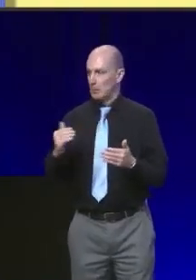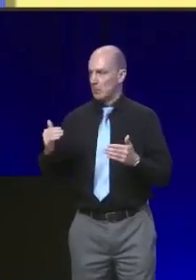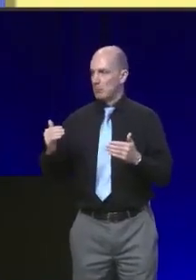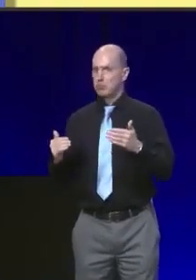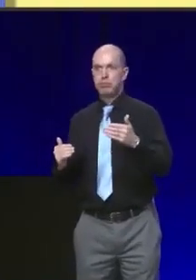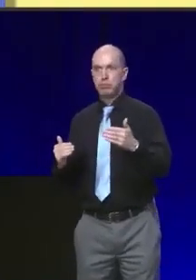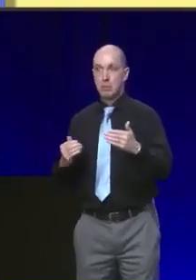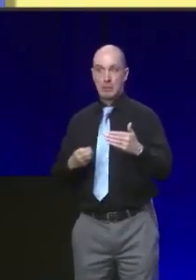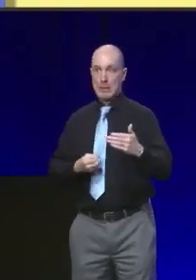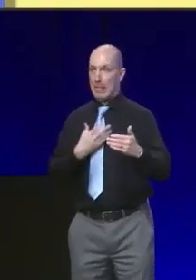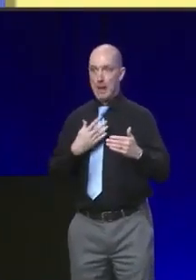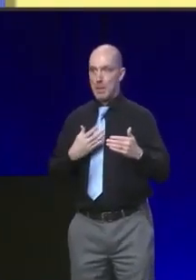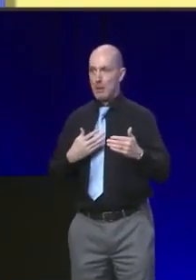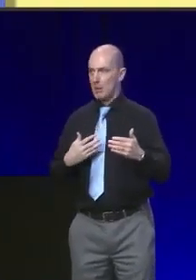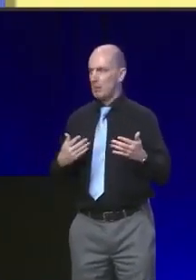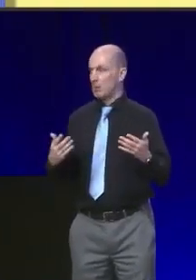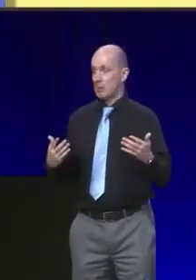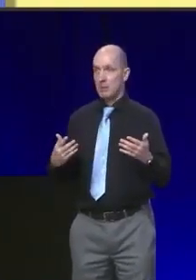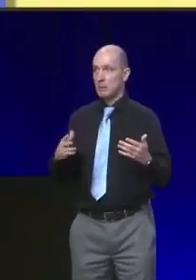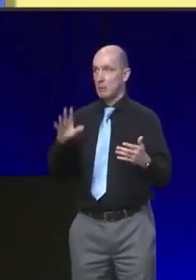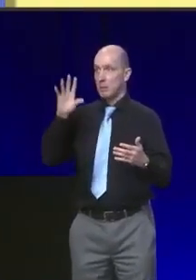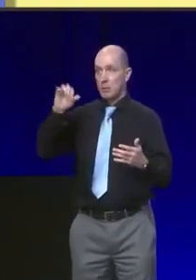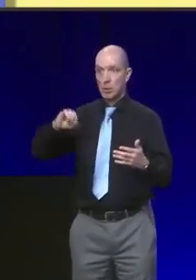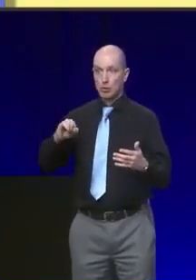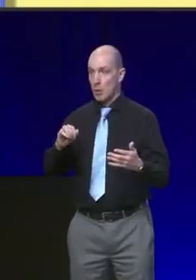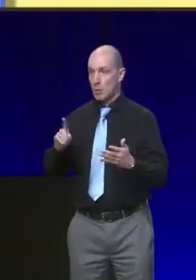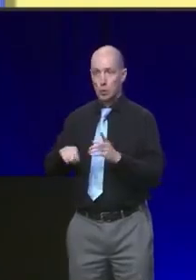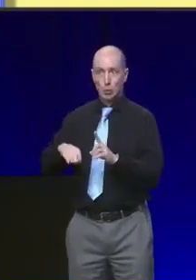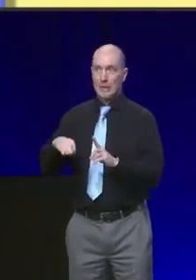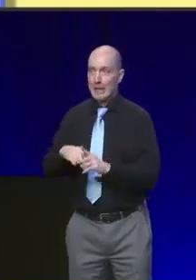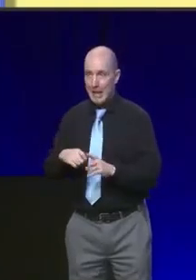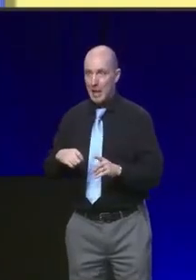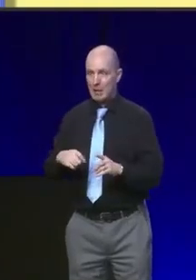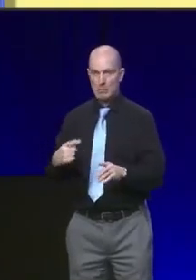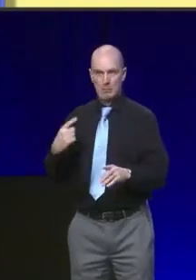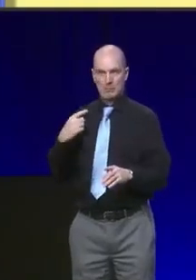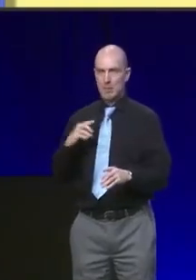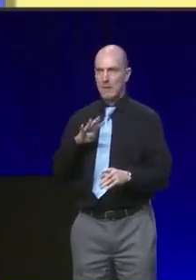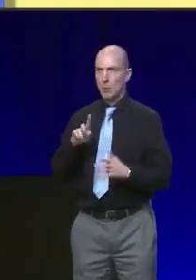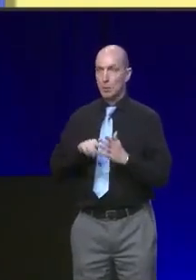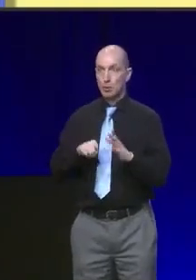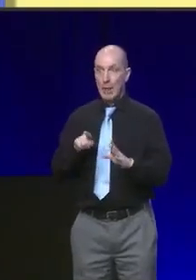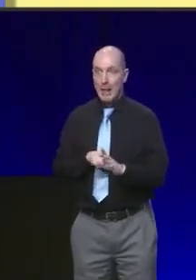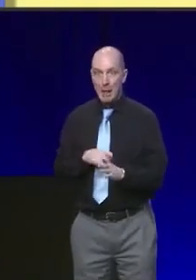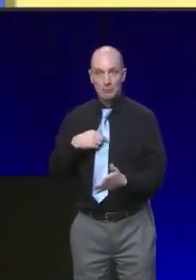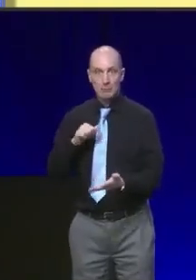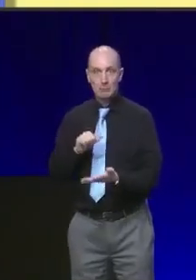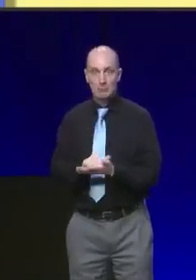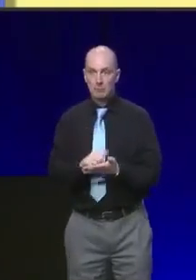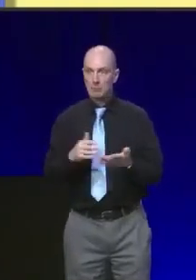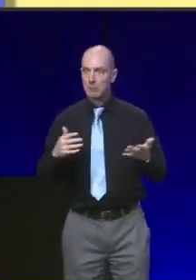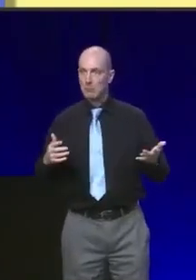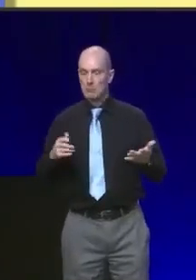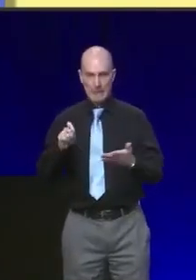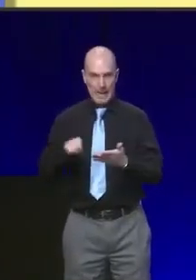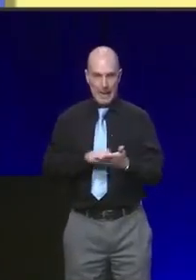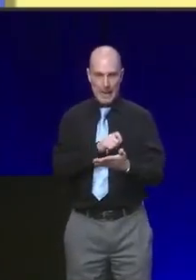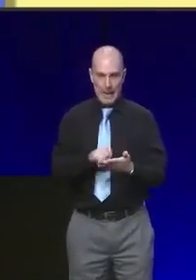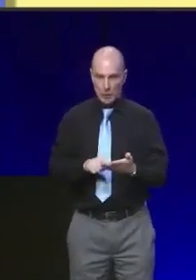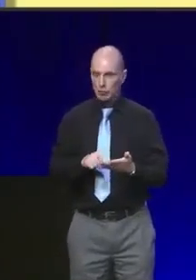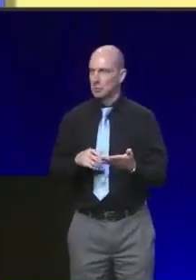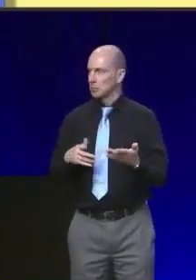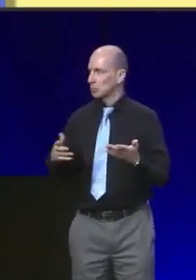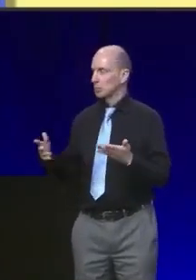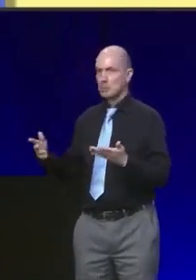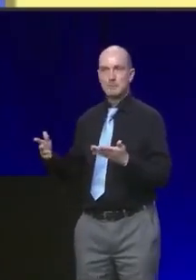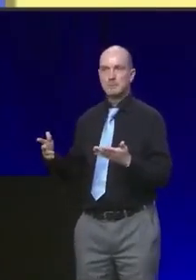achieved either here in Scotland or across the UK back on the 4th of July. Each of those elections, the Westminster